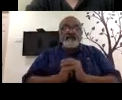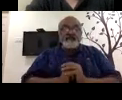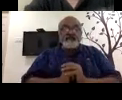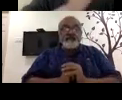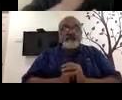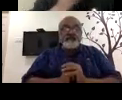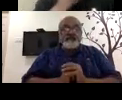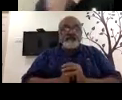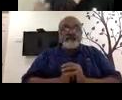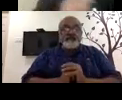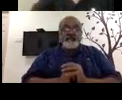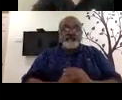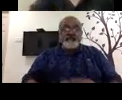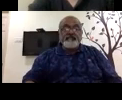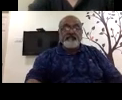Thank you so much.